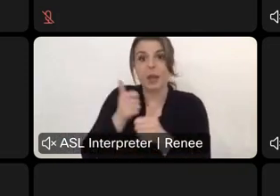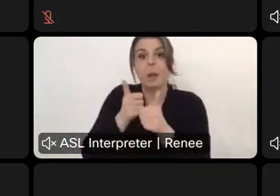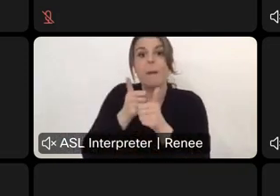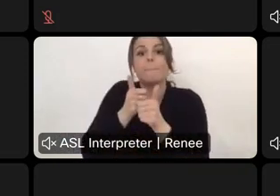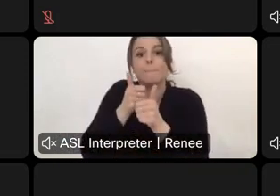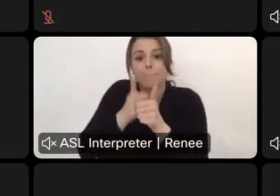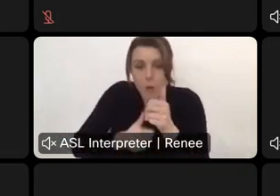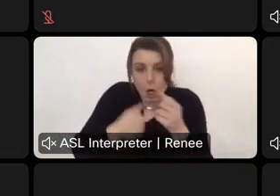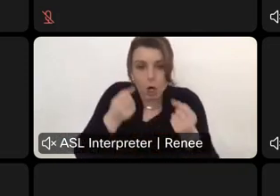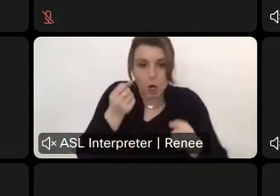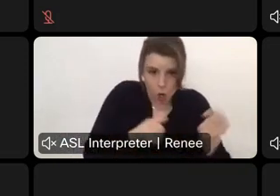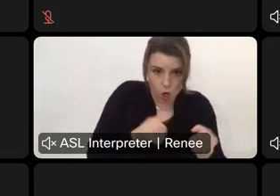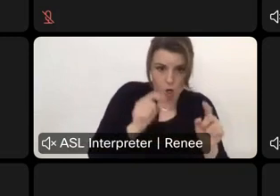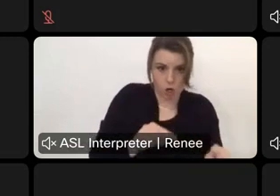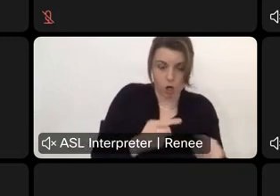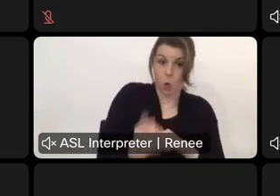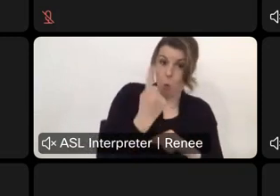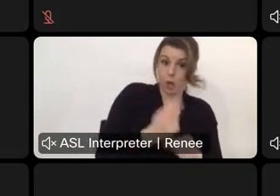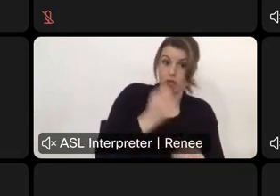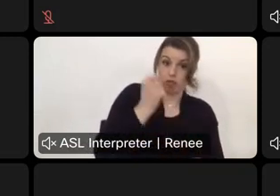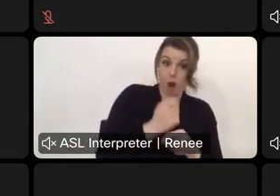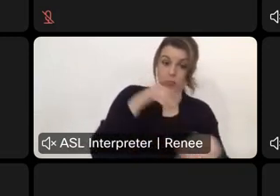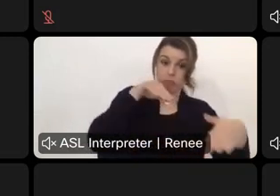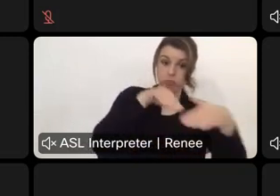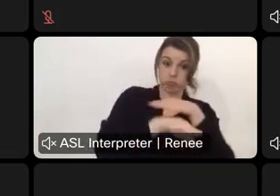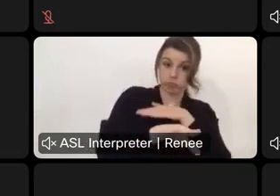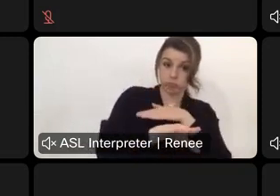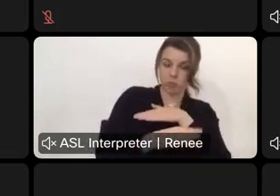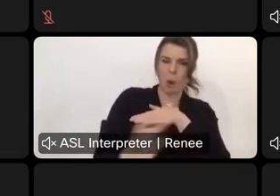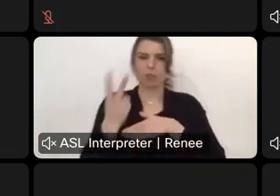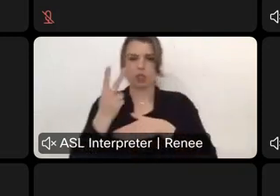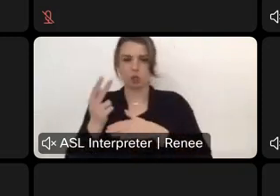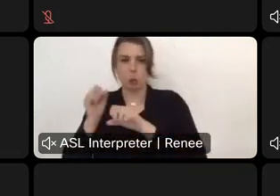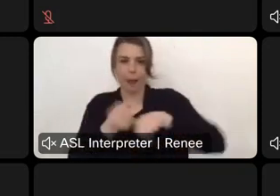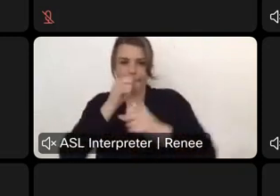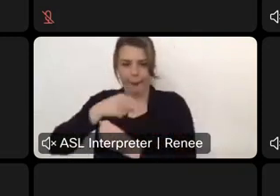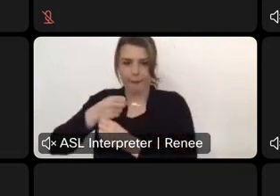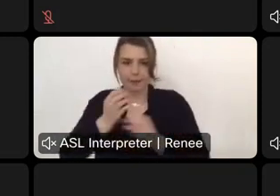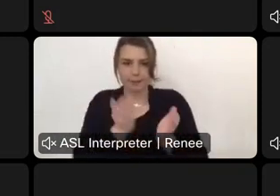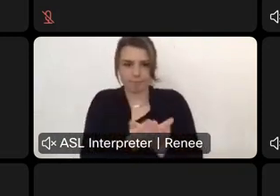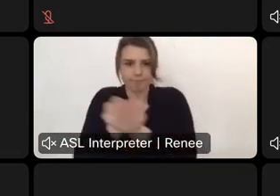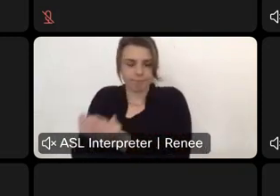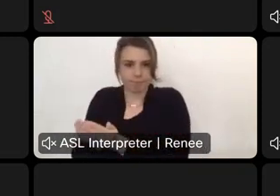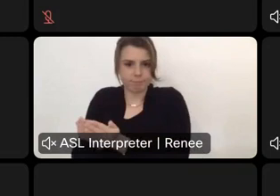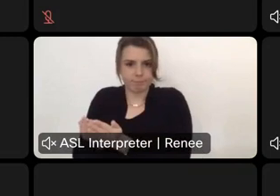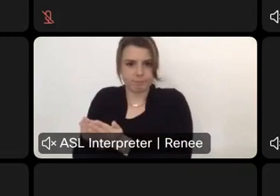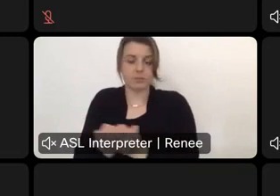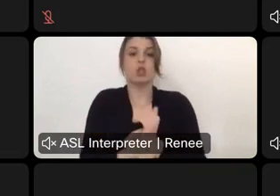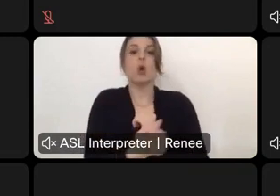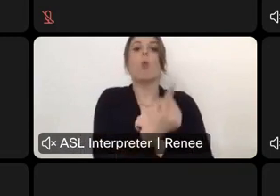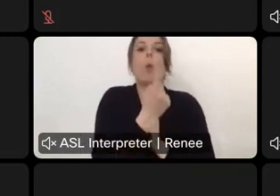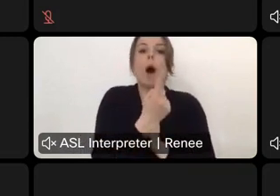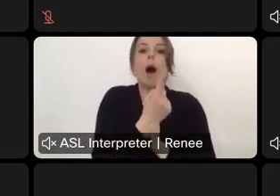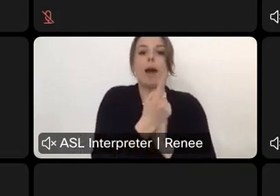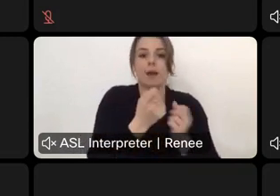fee. So if you have one truck coming in with two kayaks in it, you would get a pass for that one vehicle.